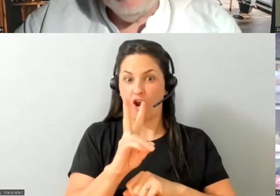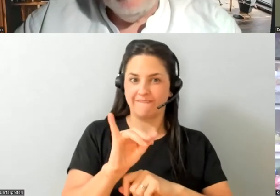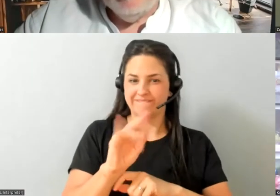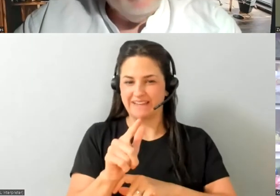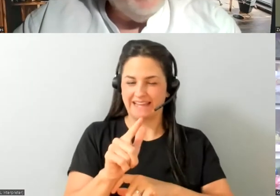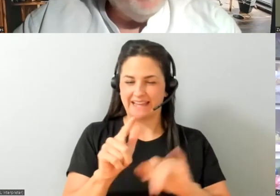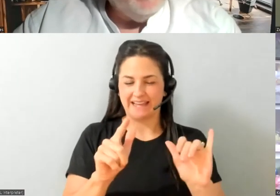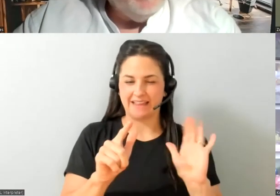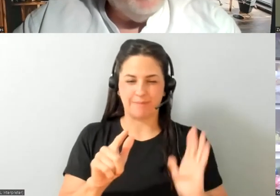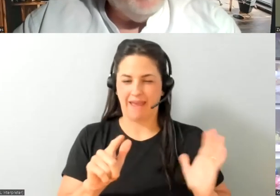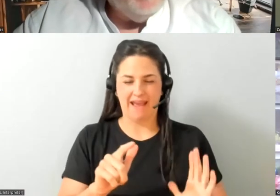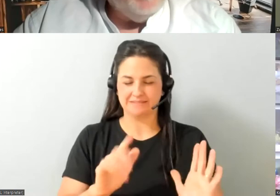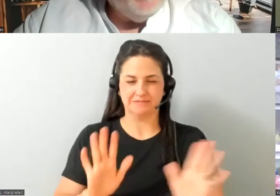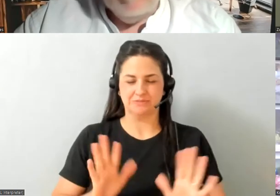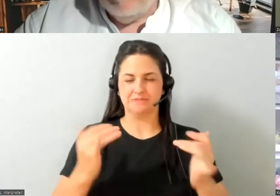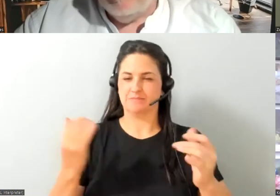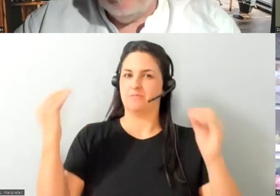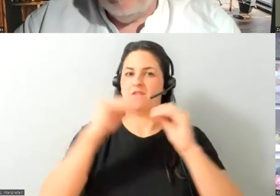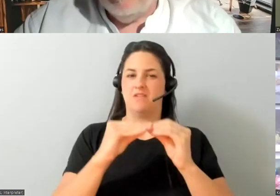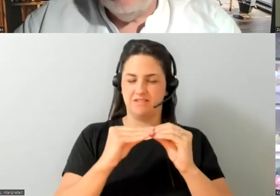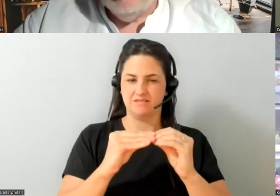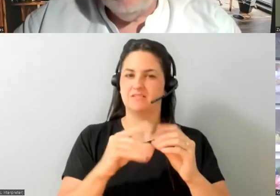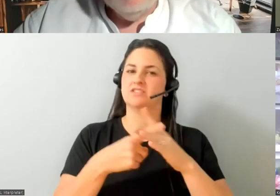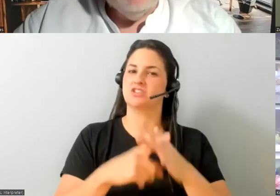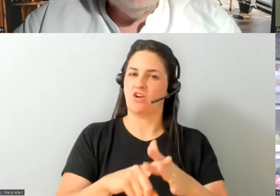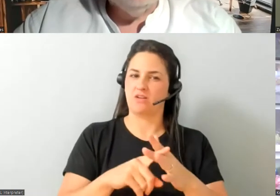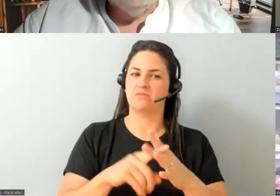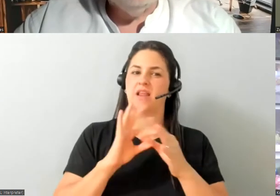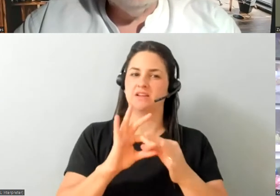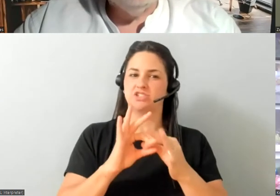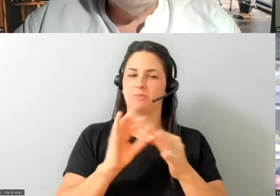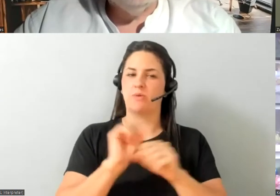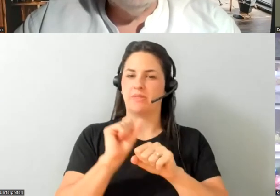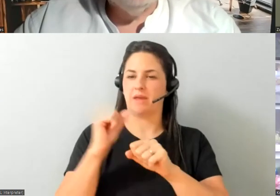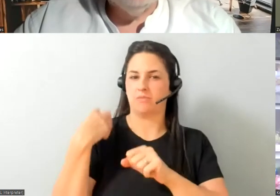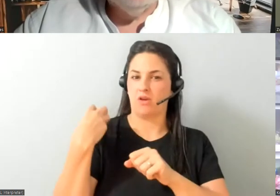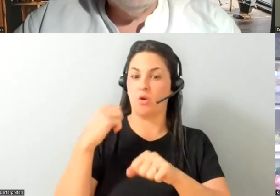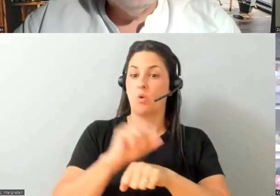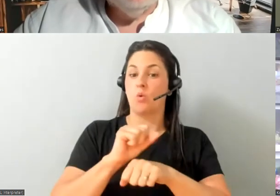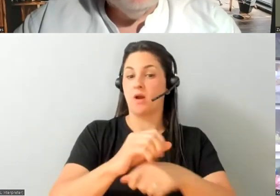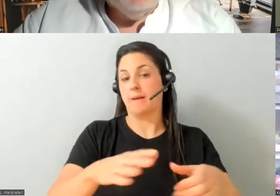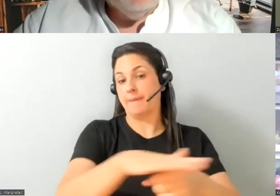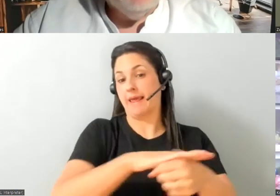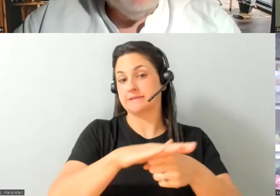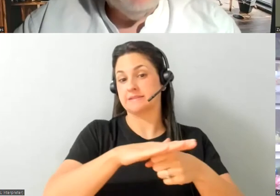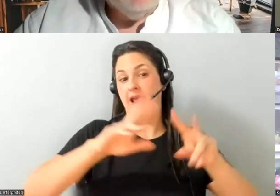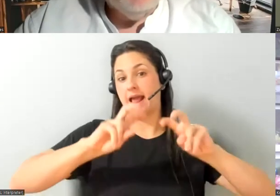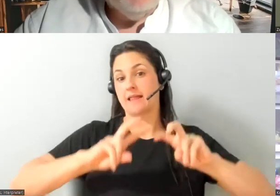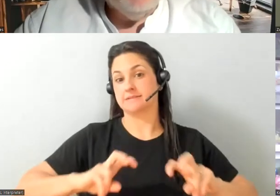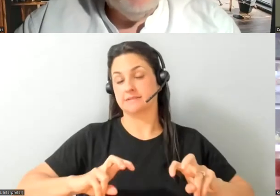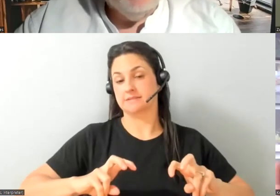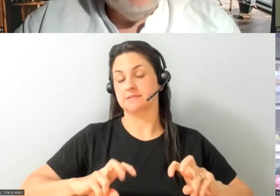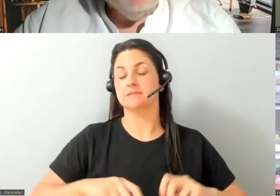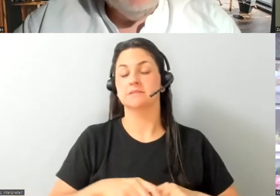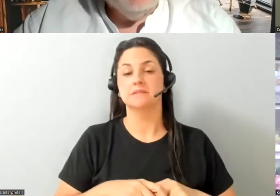uh we can start the relationship with the employer with we call it a workplace analysis um and basically